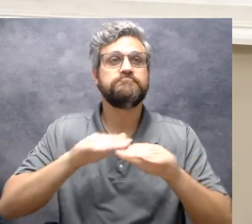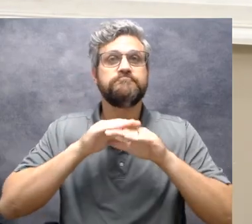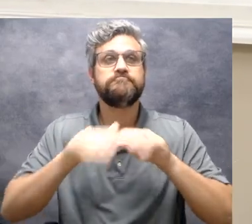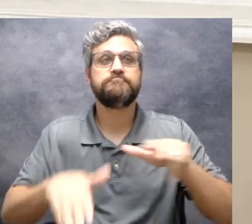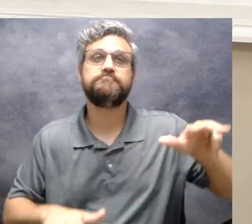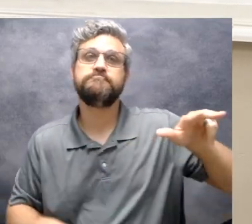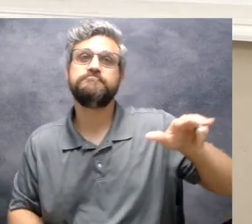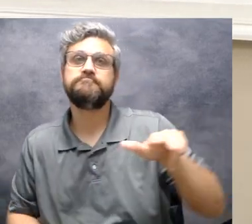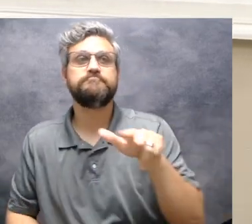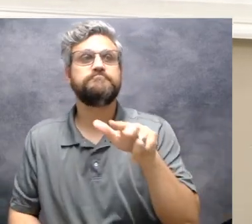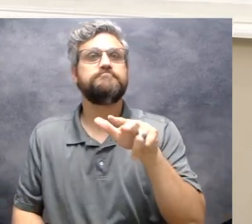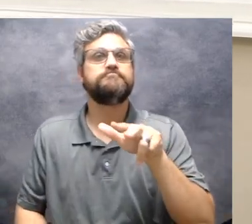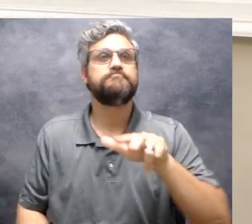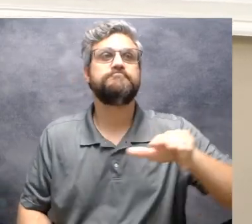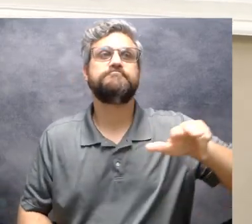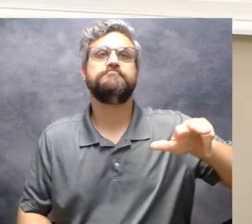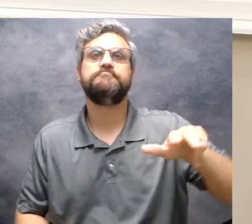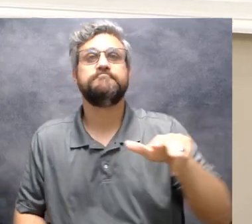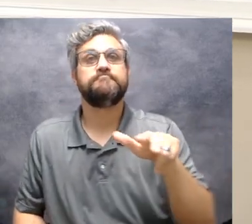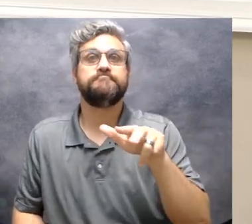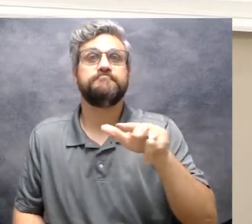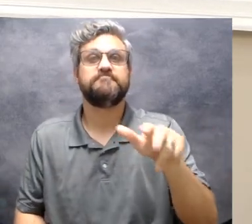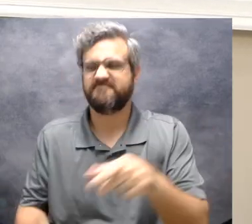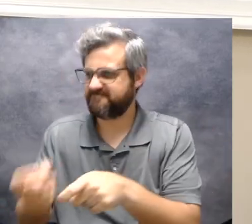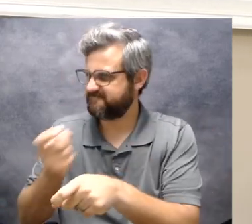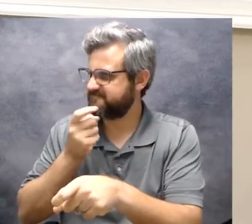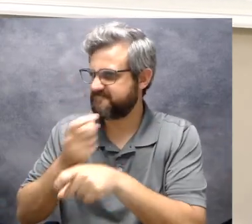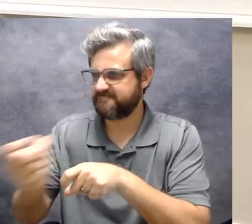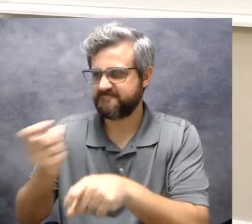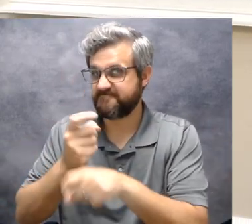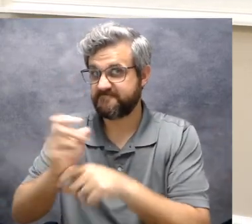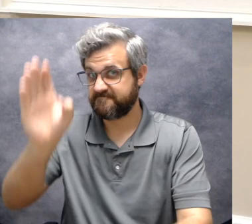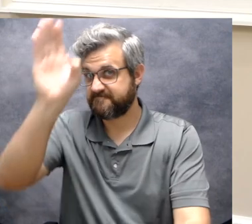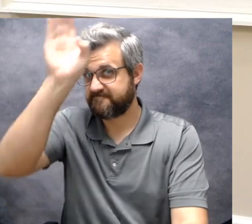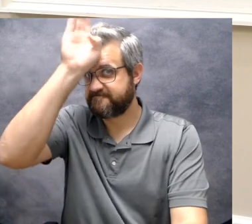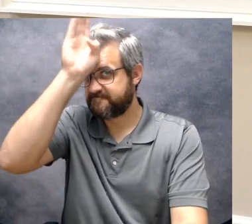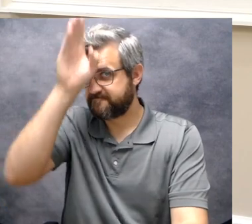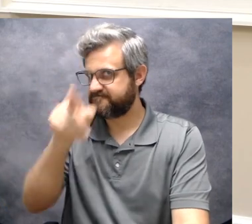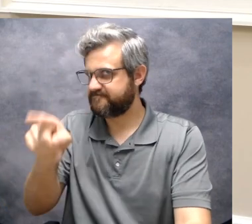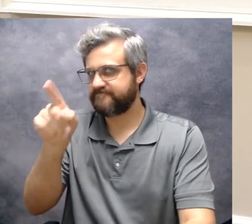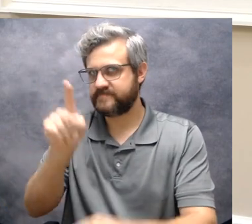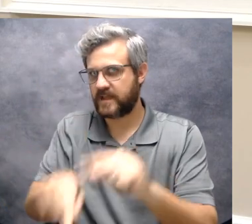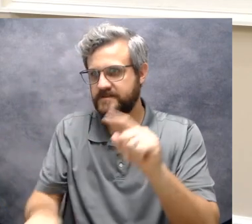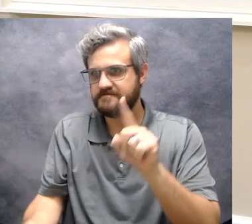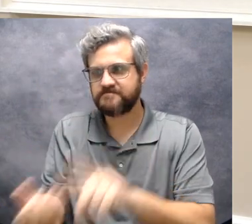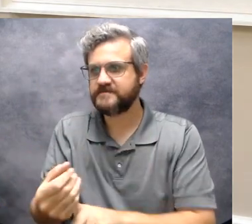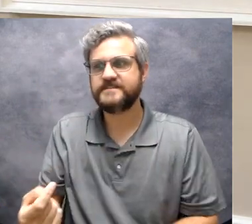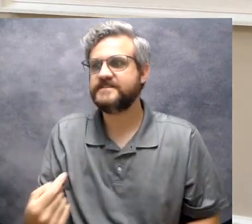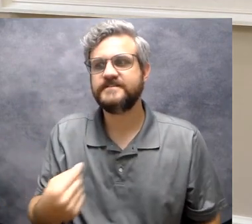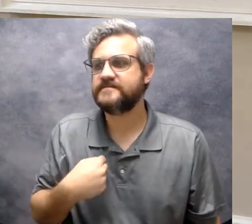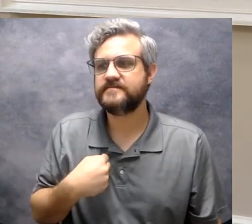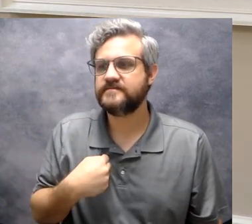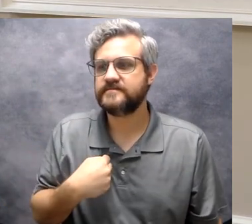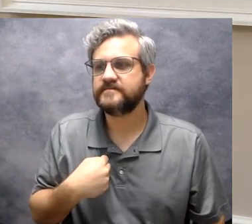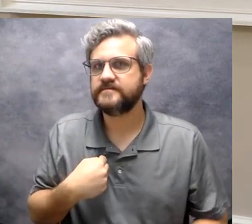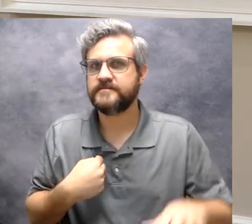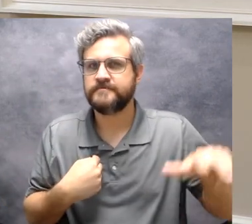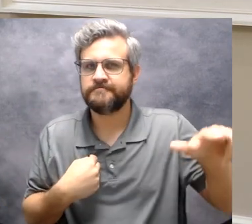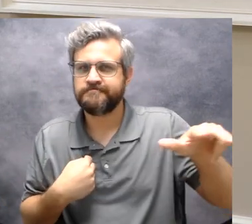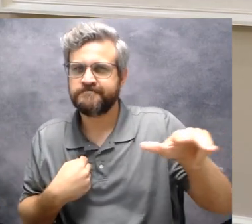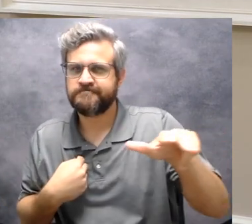she's swimming in the sea teasing mr. shark you can't catch me